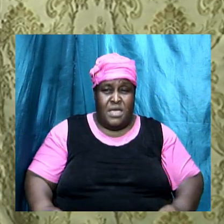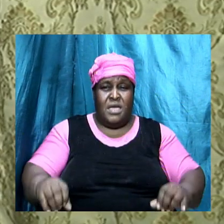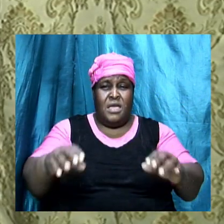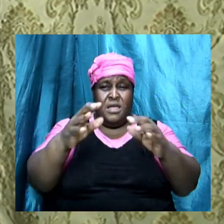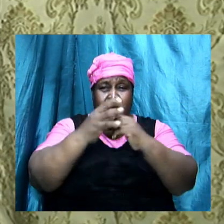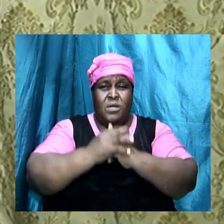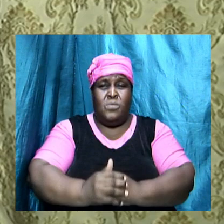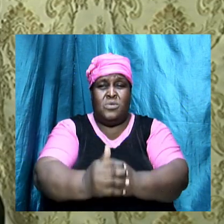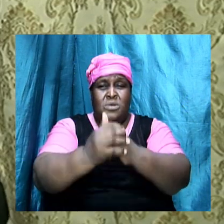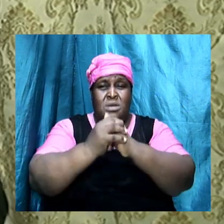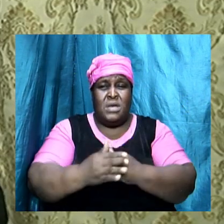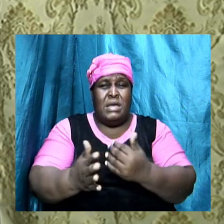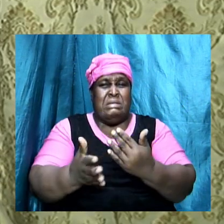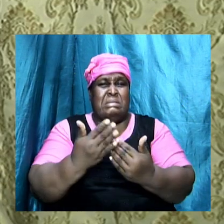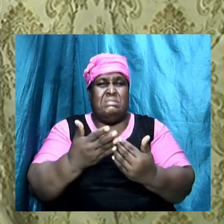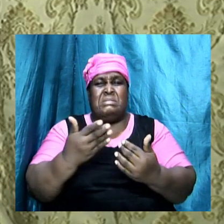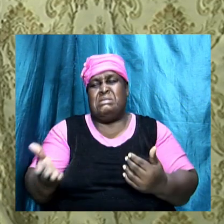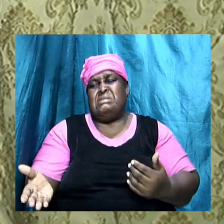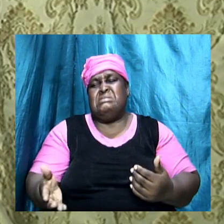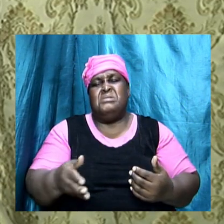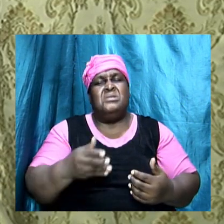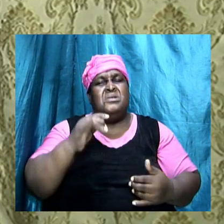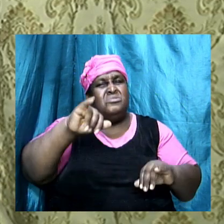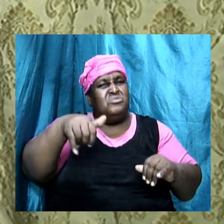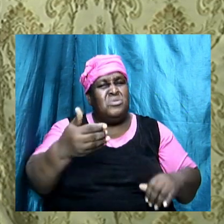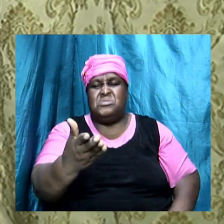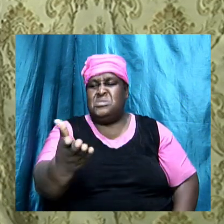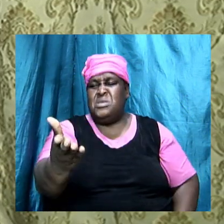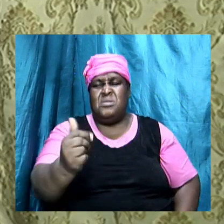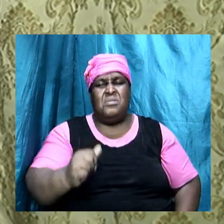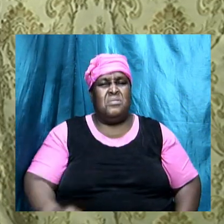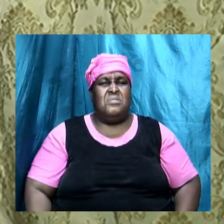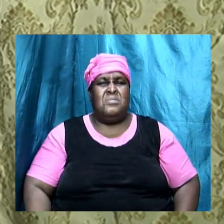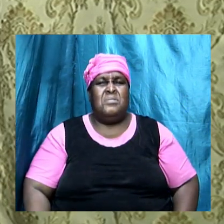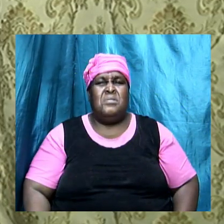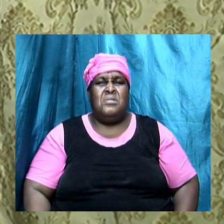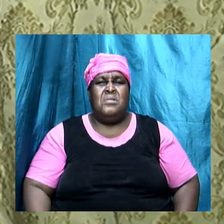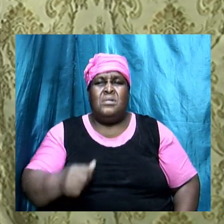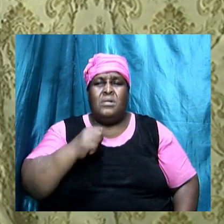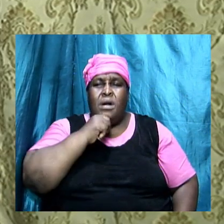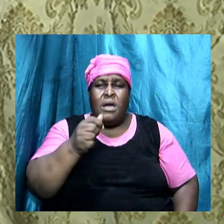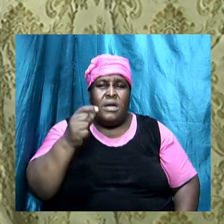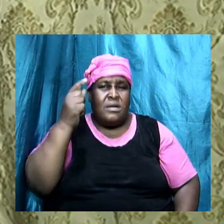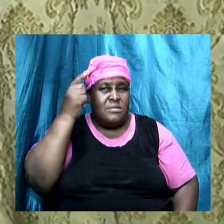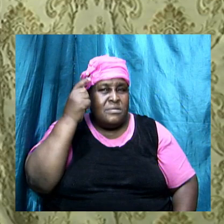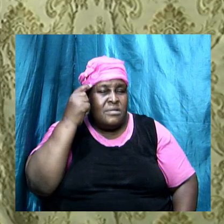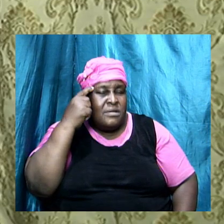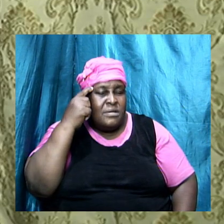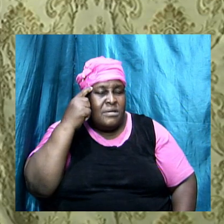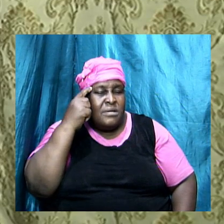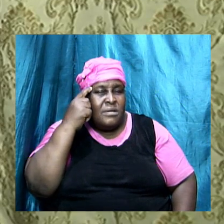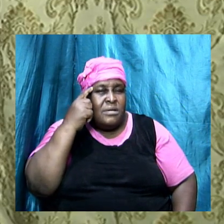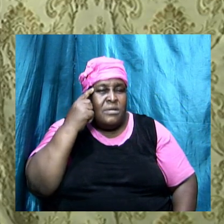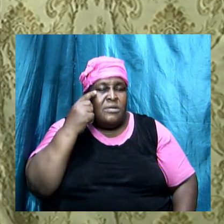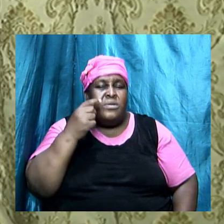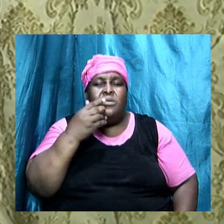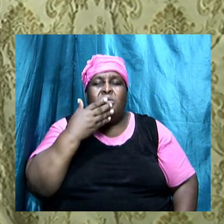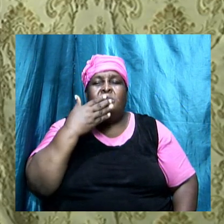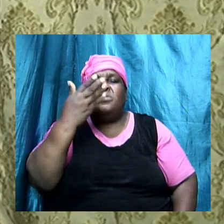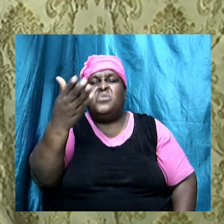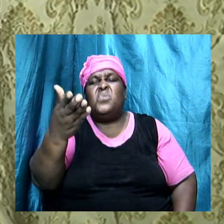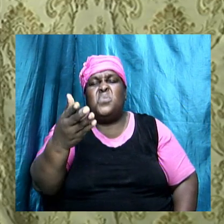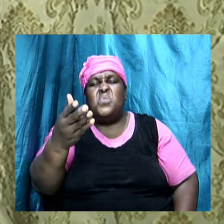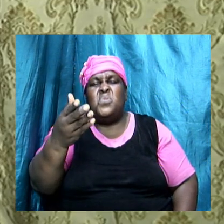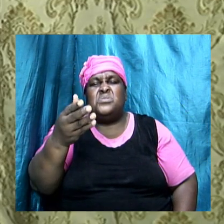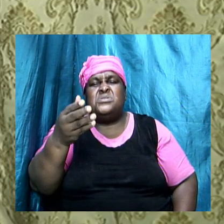think that it is just deer on the surface. You cannot think that those who propagate false doctrine and those who teach